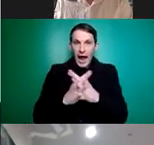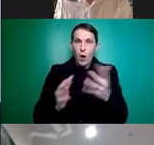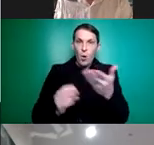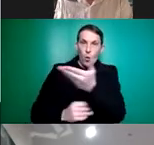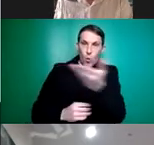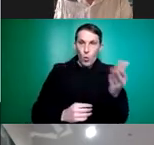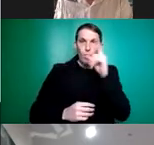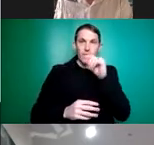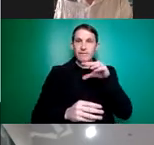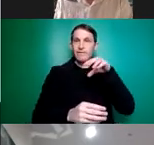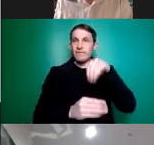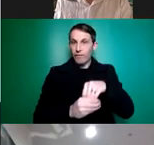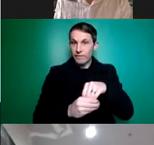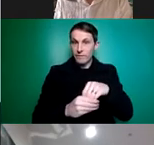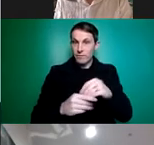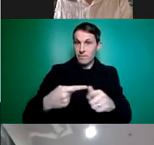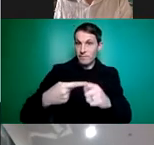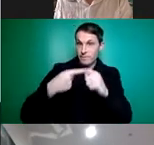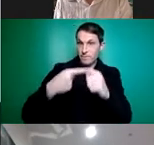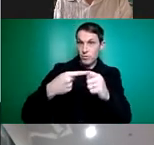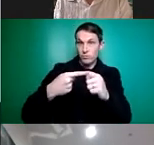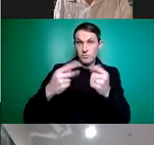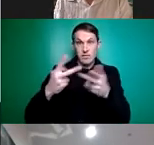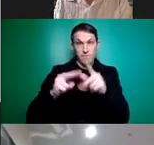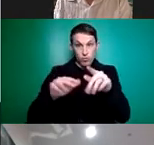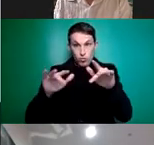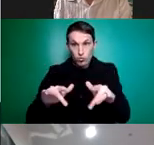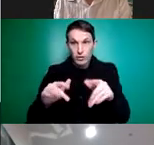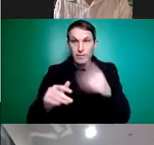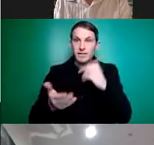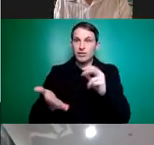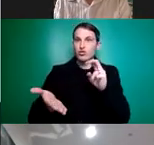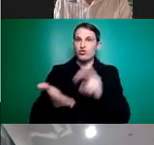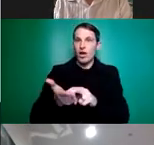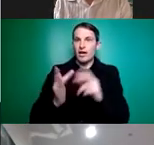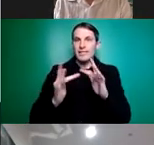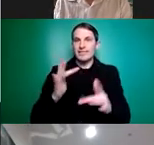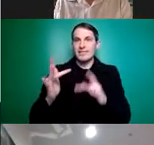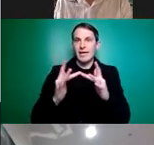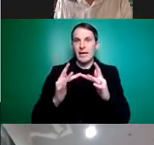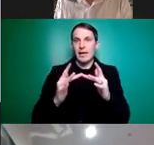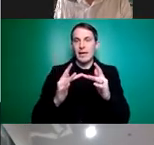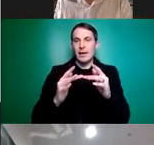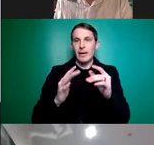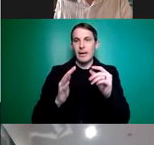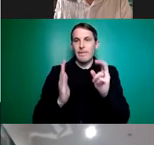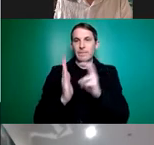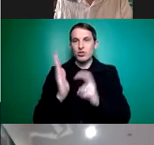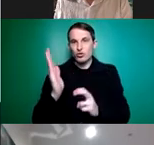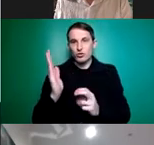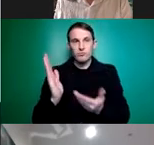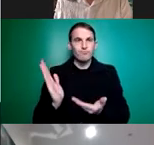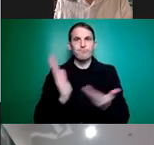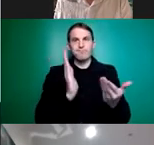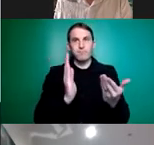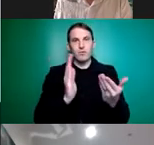points. So the first thing people can do if they haven't already done so is sign our e-petition calling on the Australian government to establish a